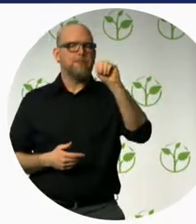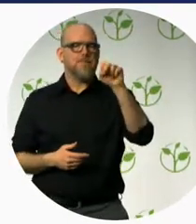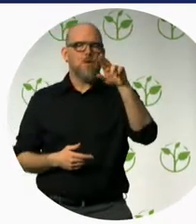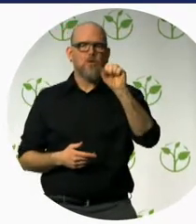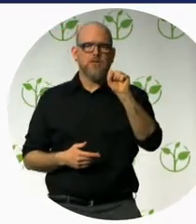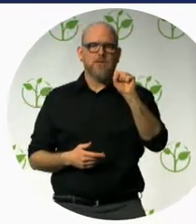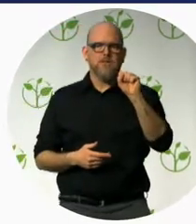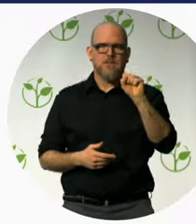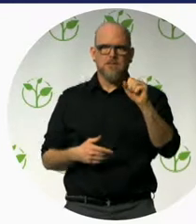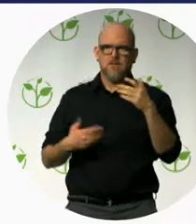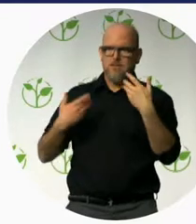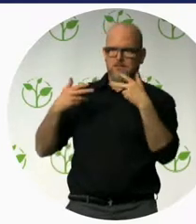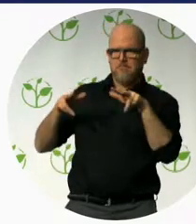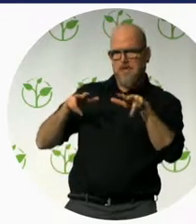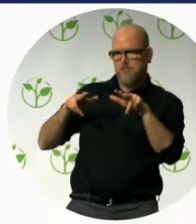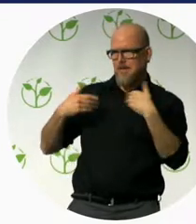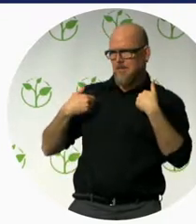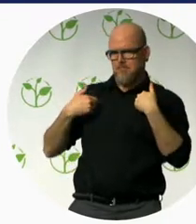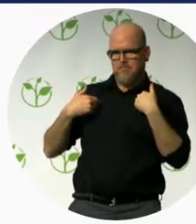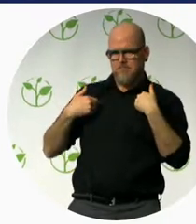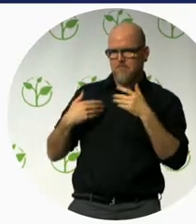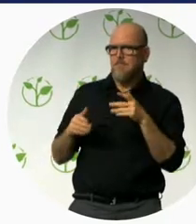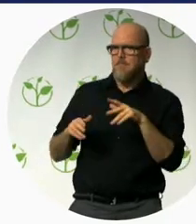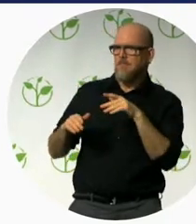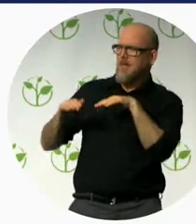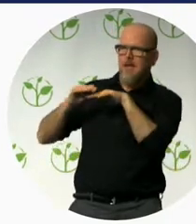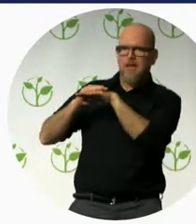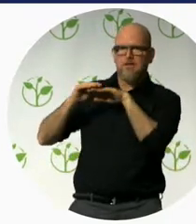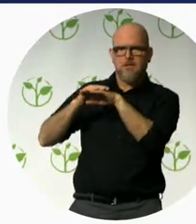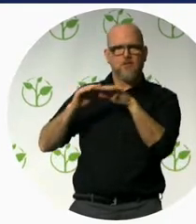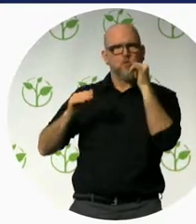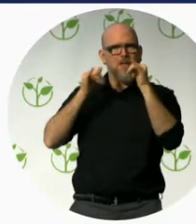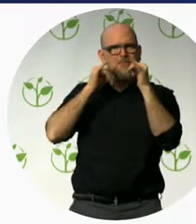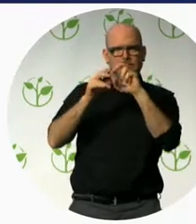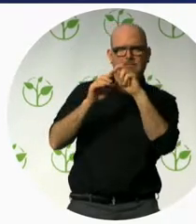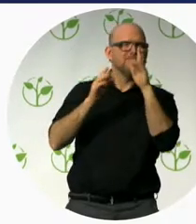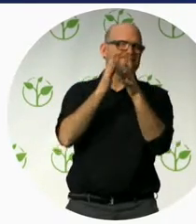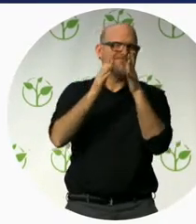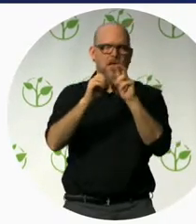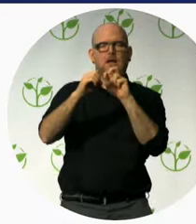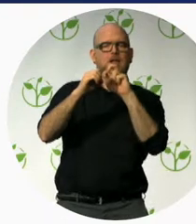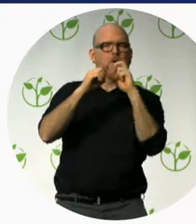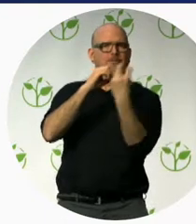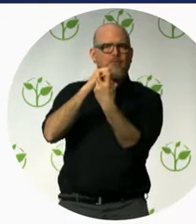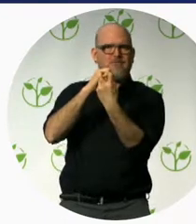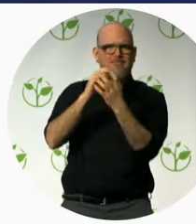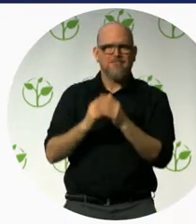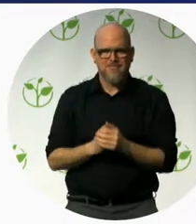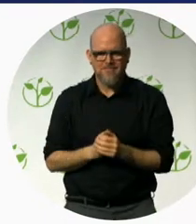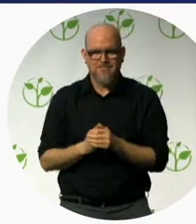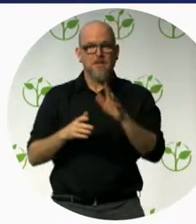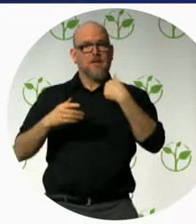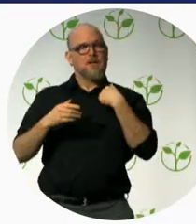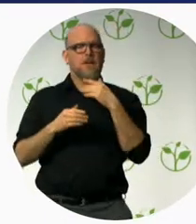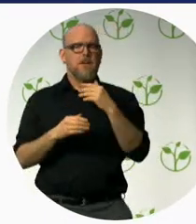Network for Accessible Tourism, which is an association of about a hundred organizations in Europe and around the